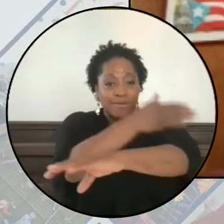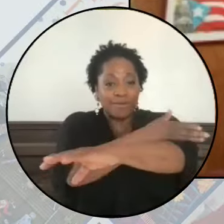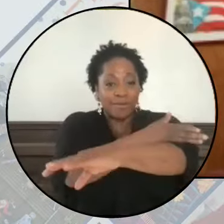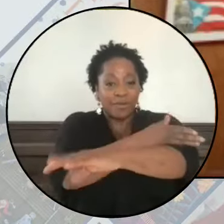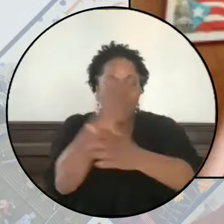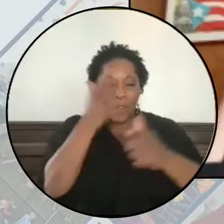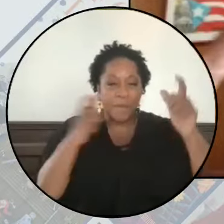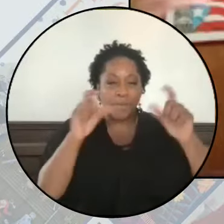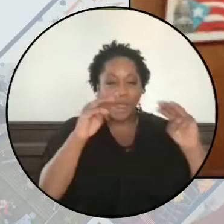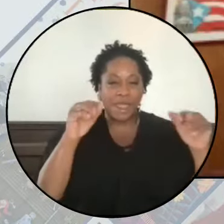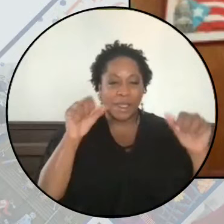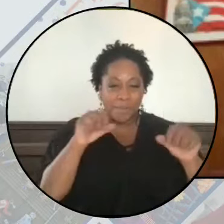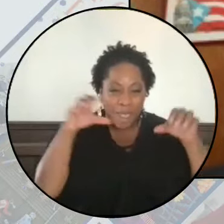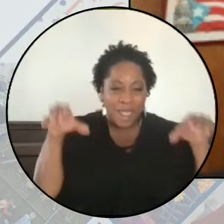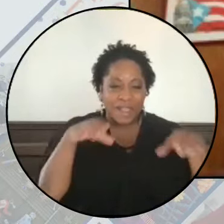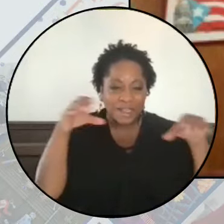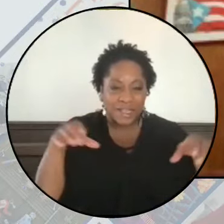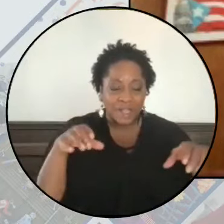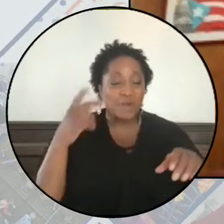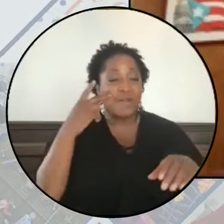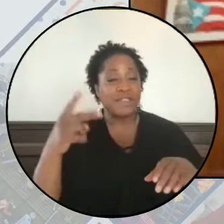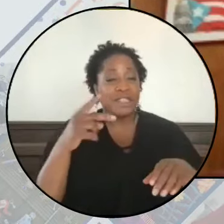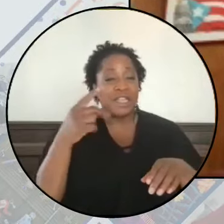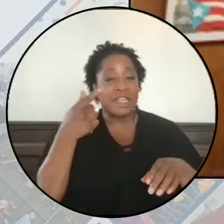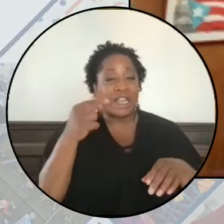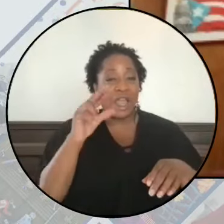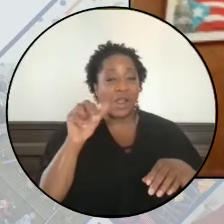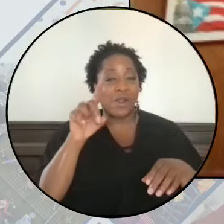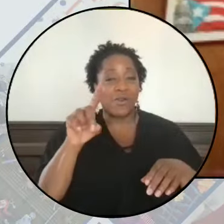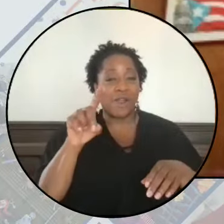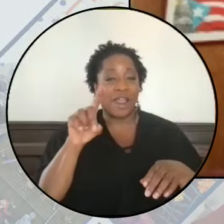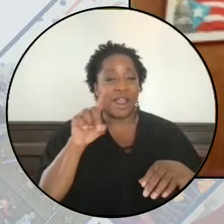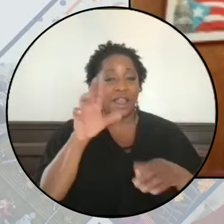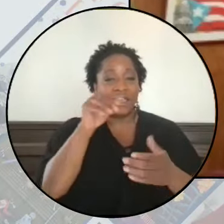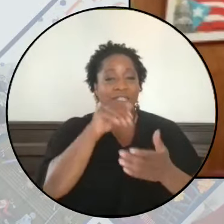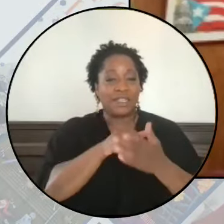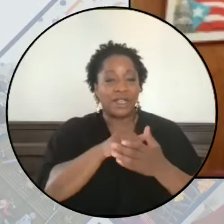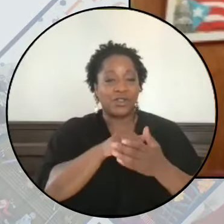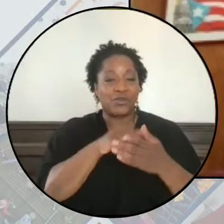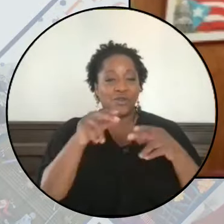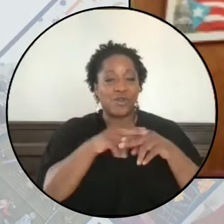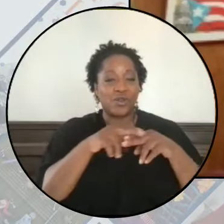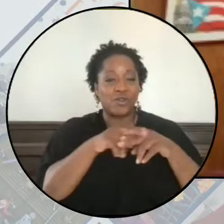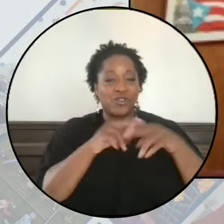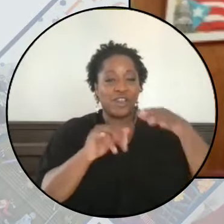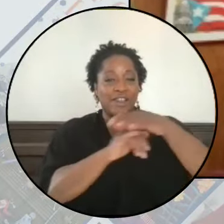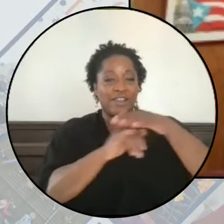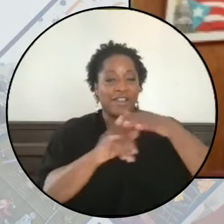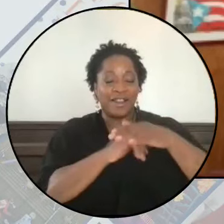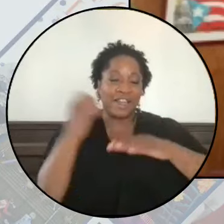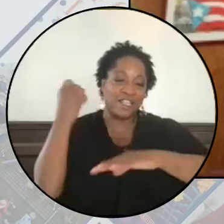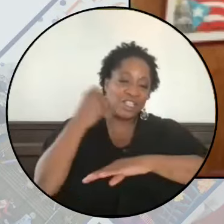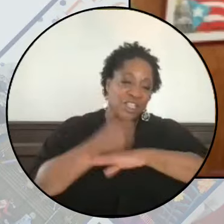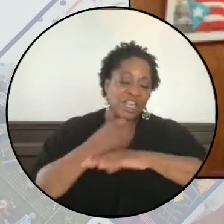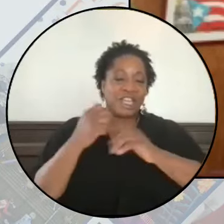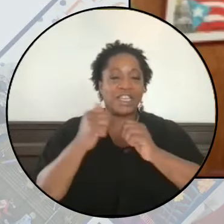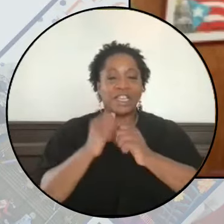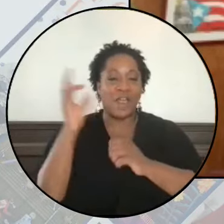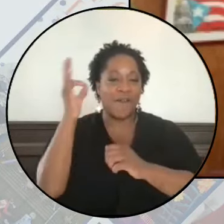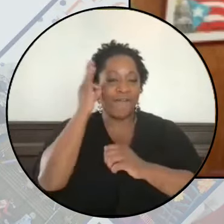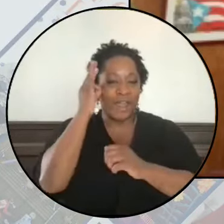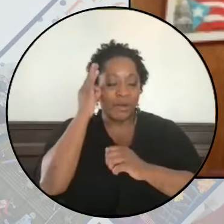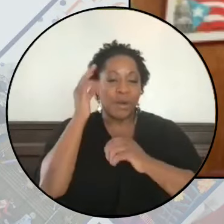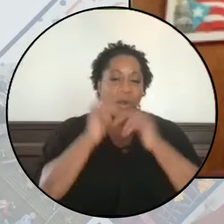direct actions, what we witnessed at Grand Central Station with our Jewish allies, shutting down federal buildings, shutting down